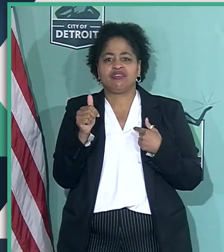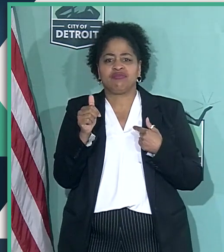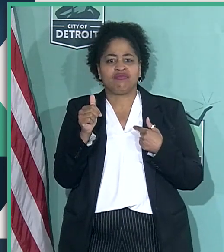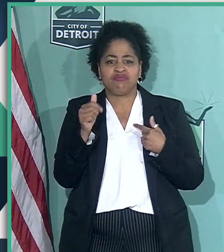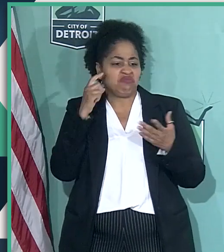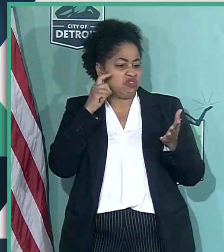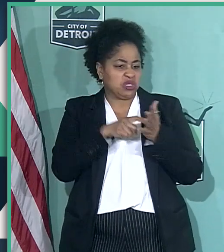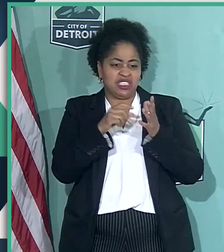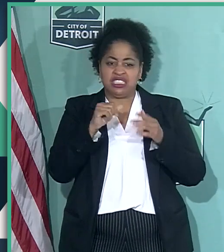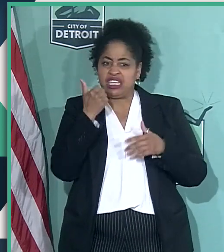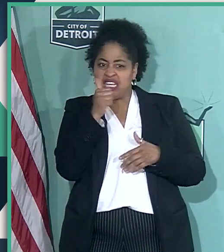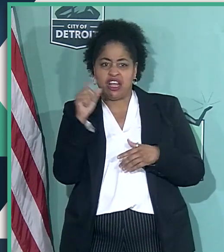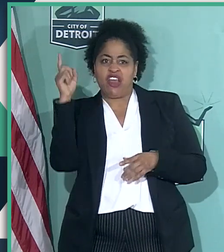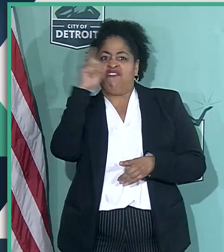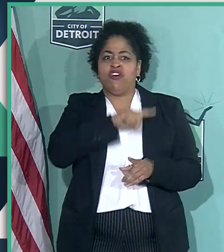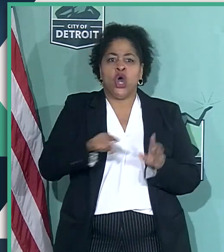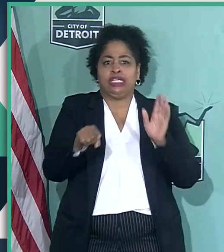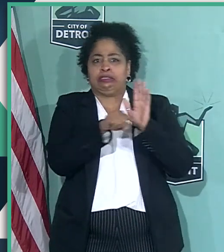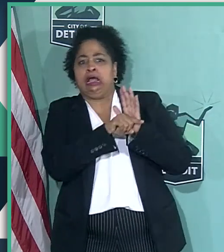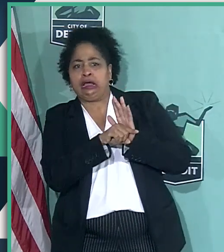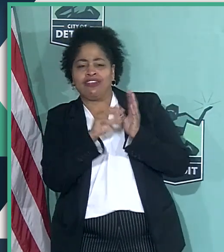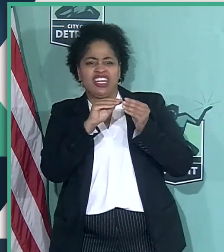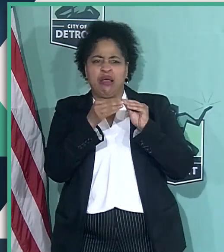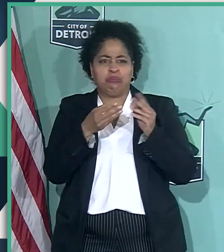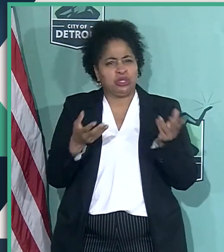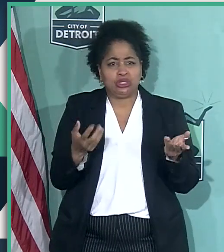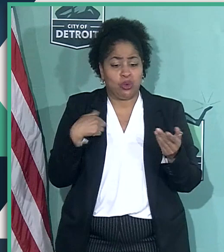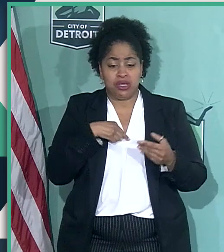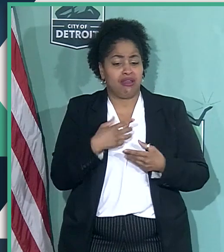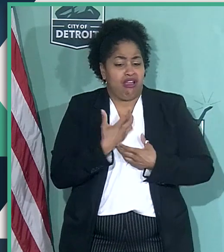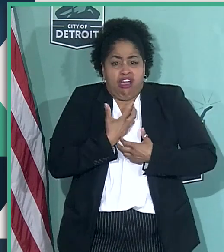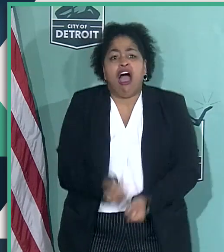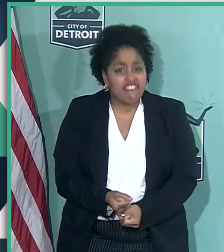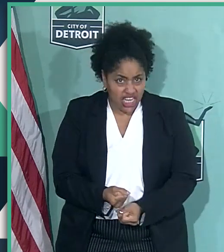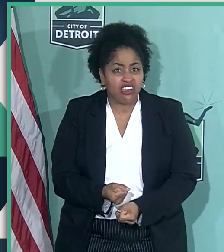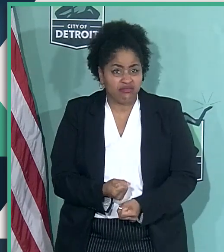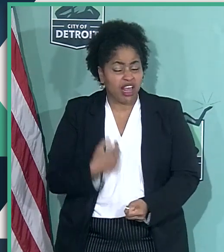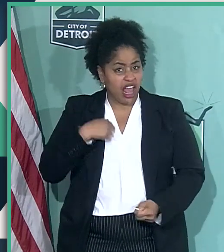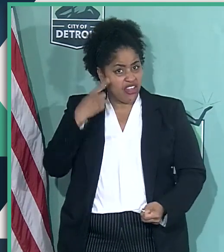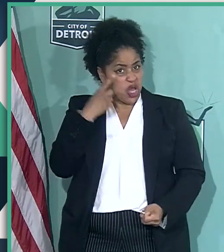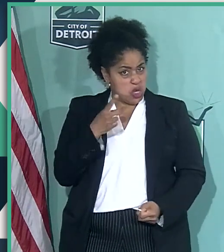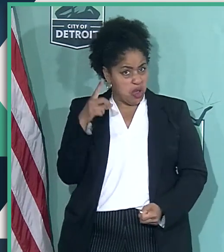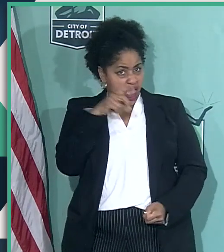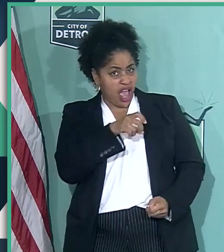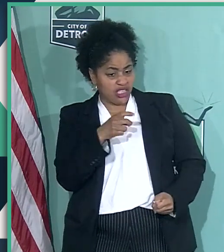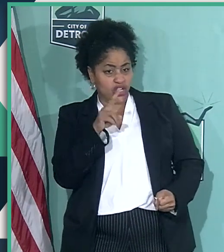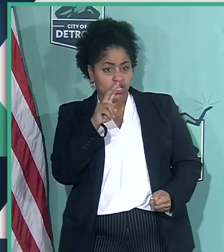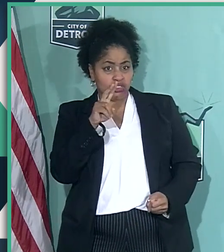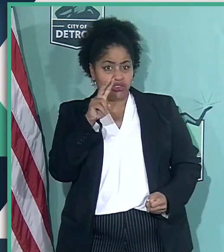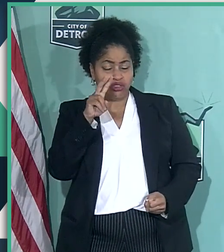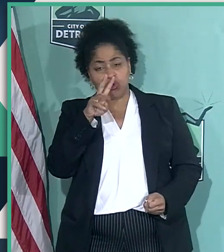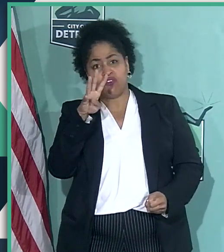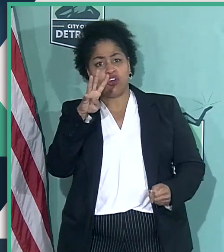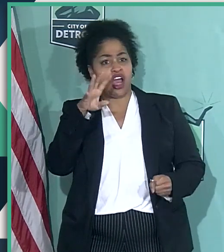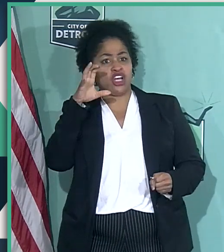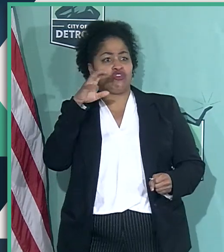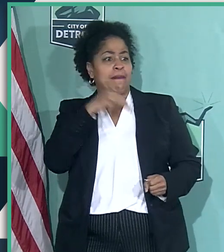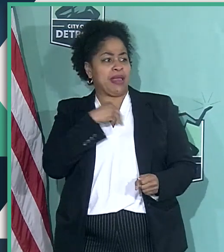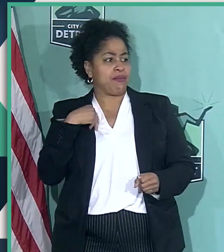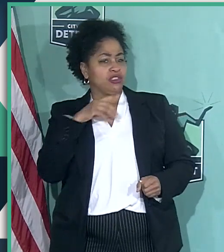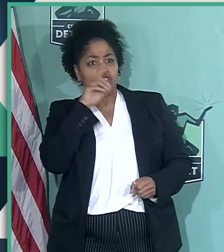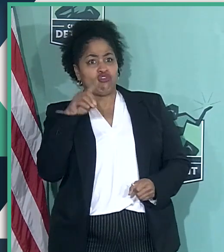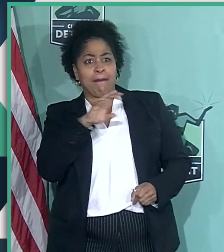rates. So, as I say, we're entirely confident. I think if you ask the 2,500 members of the Detroit Police Department